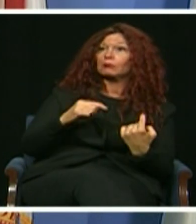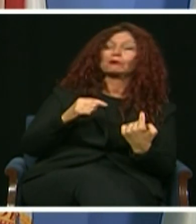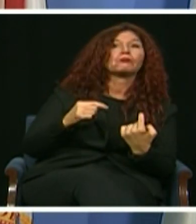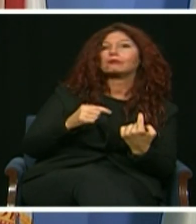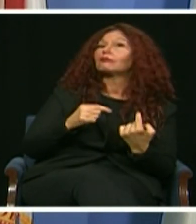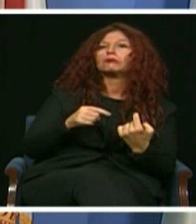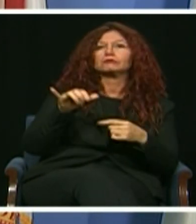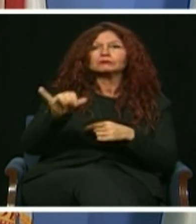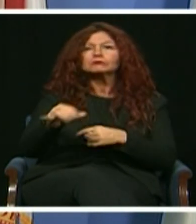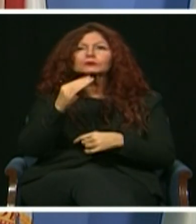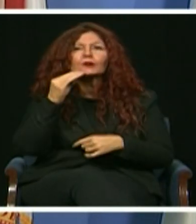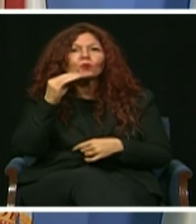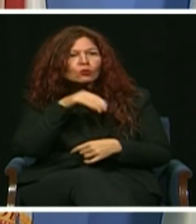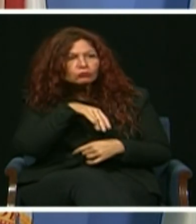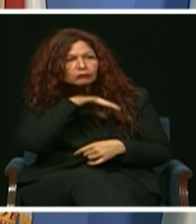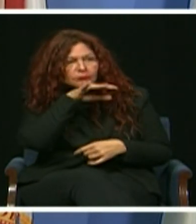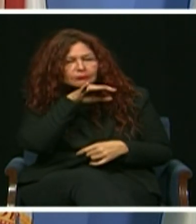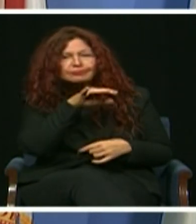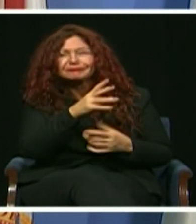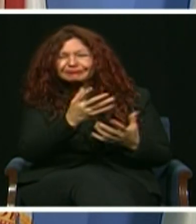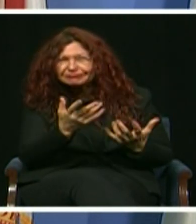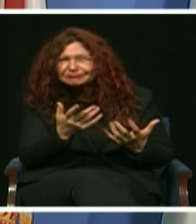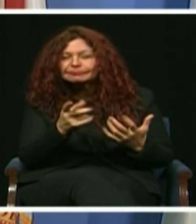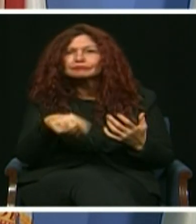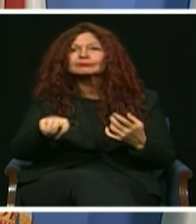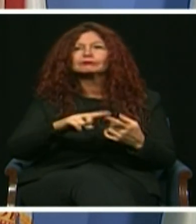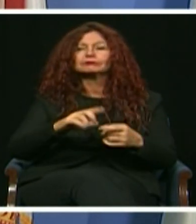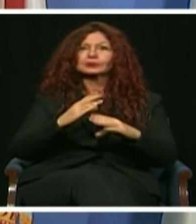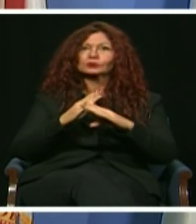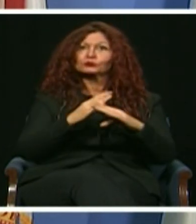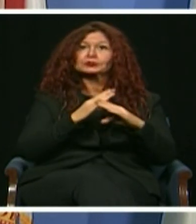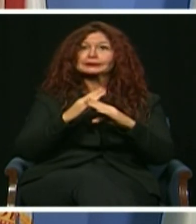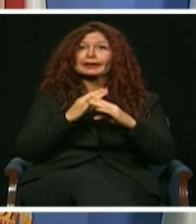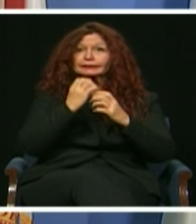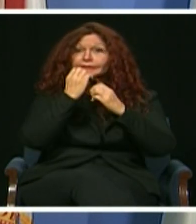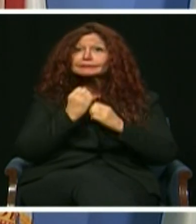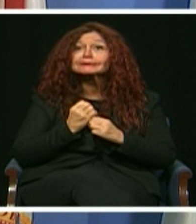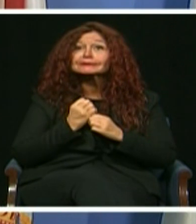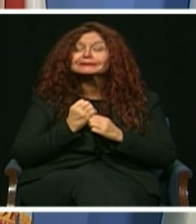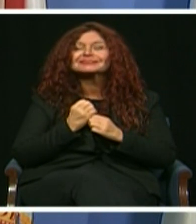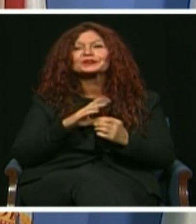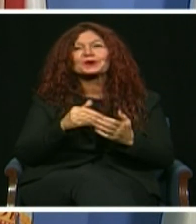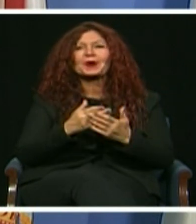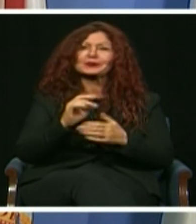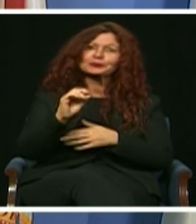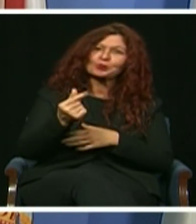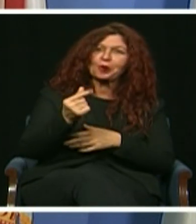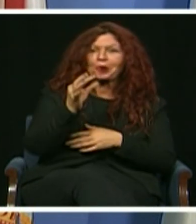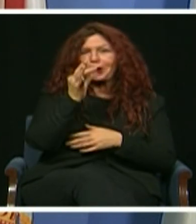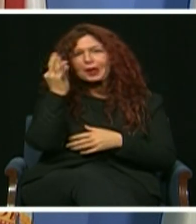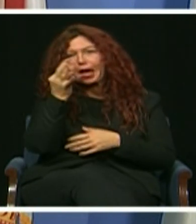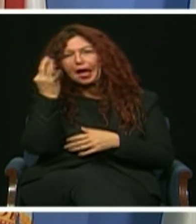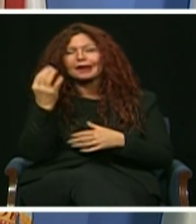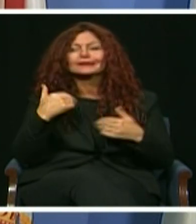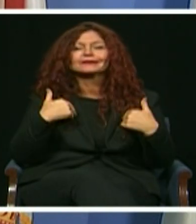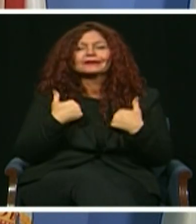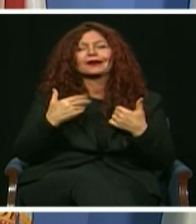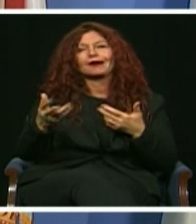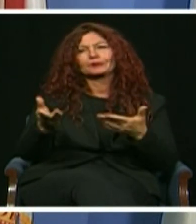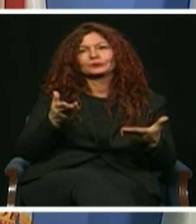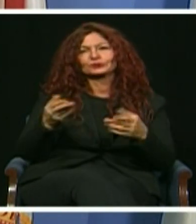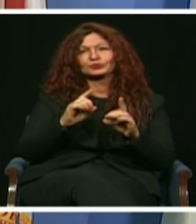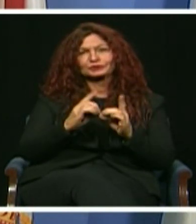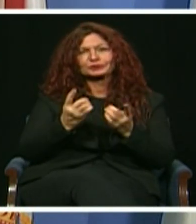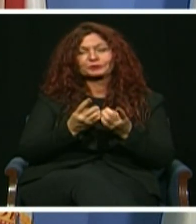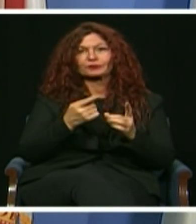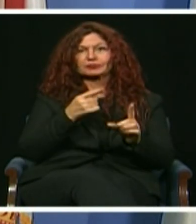tools. We've also continued to protect the lives of our four-legged friends, thanks to the work of our Animal Services Department, which